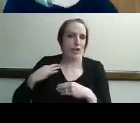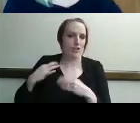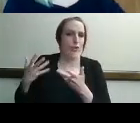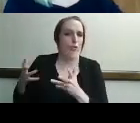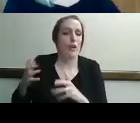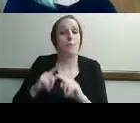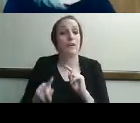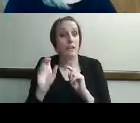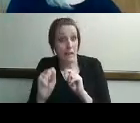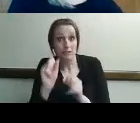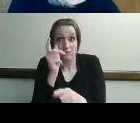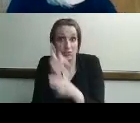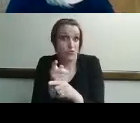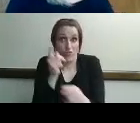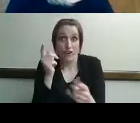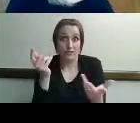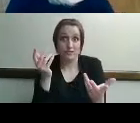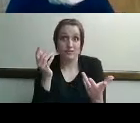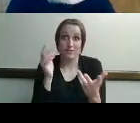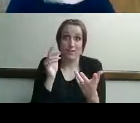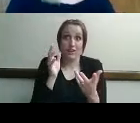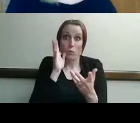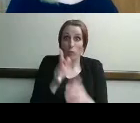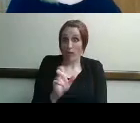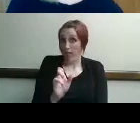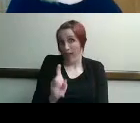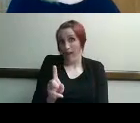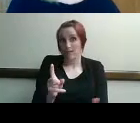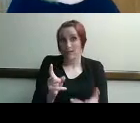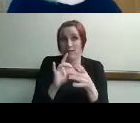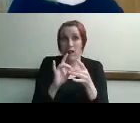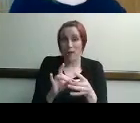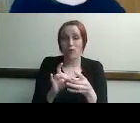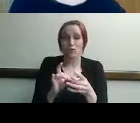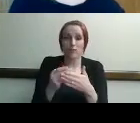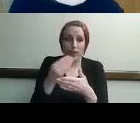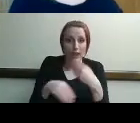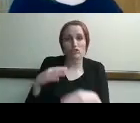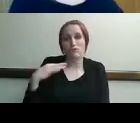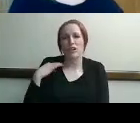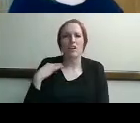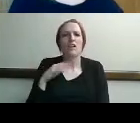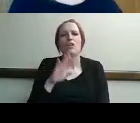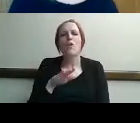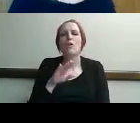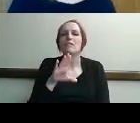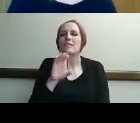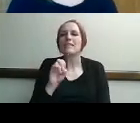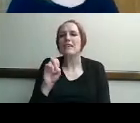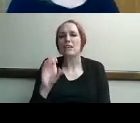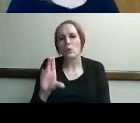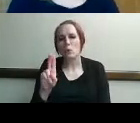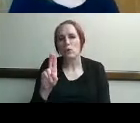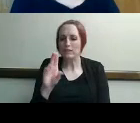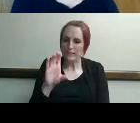that will show up on the questionnaire for the ceus or or um i forget what the dvr version of ceus is but